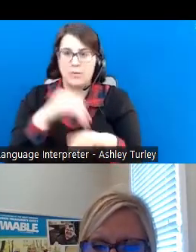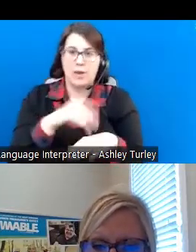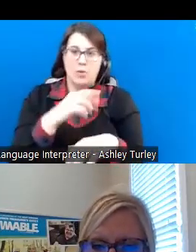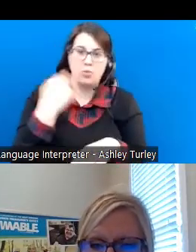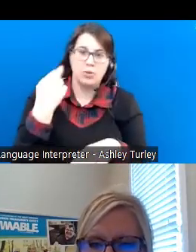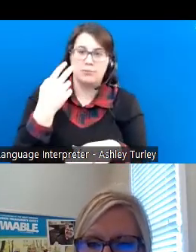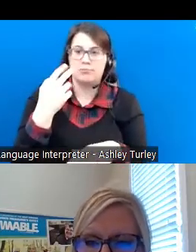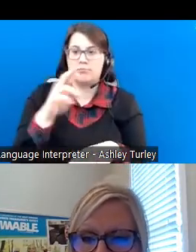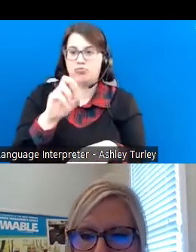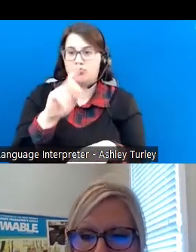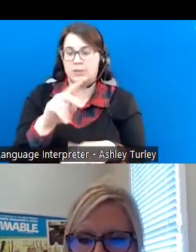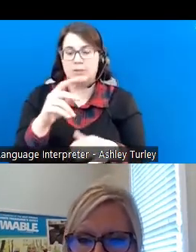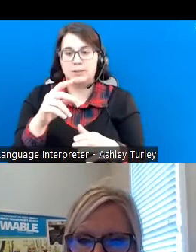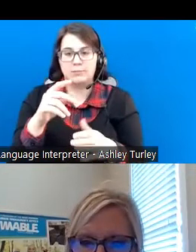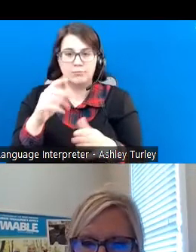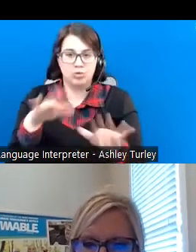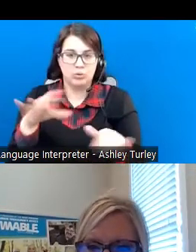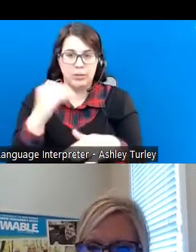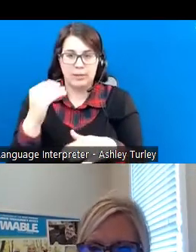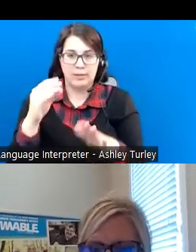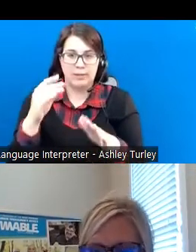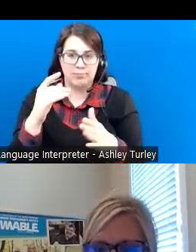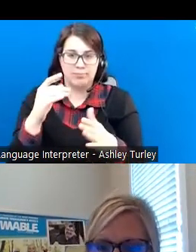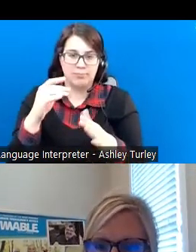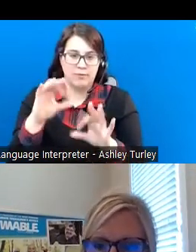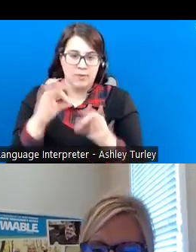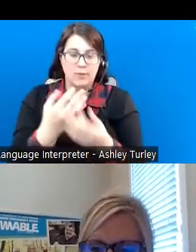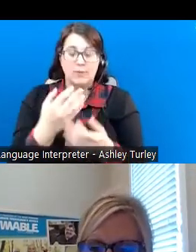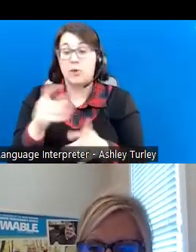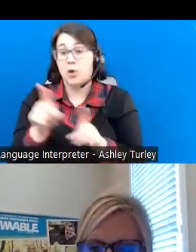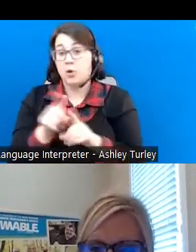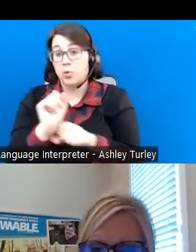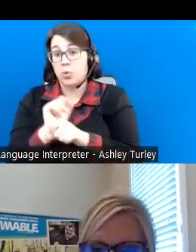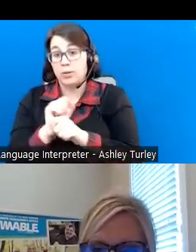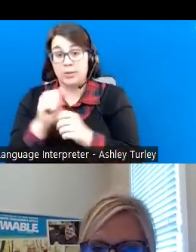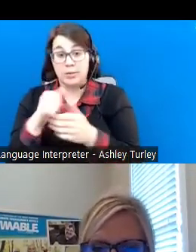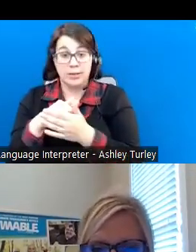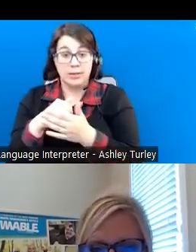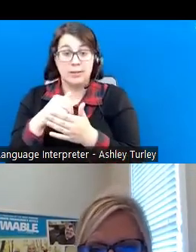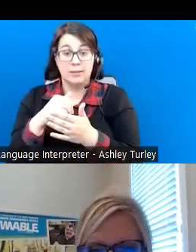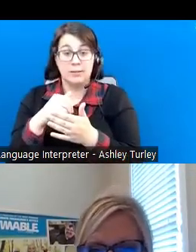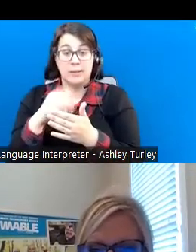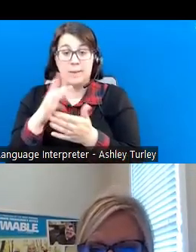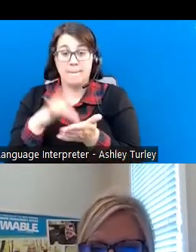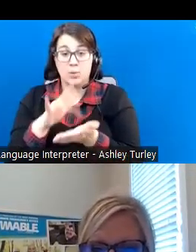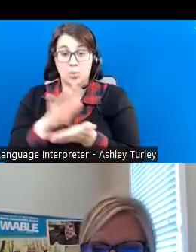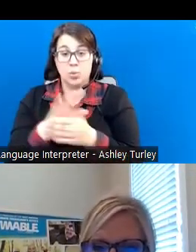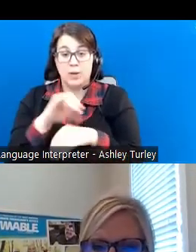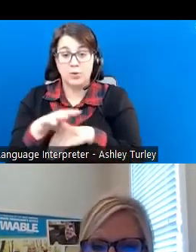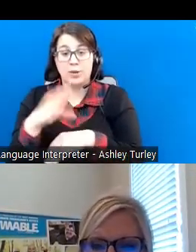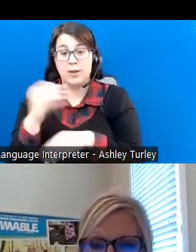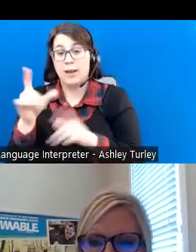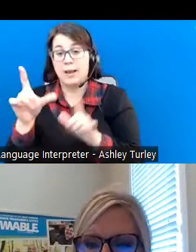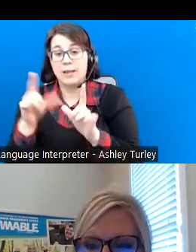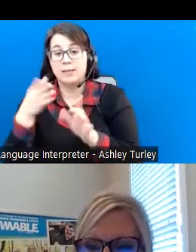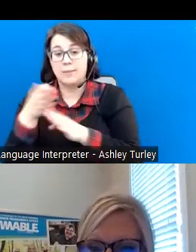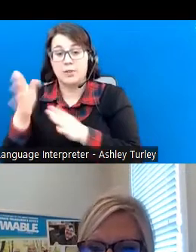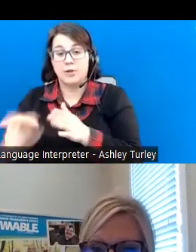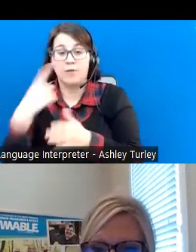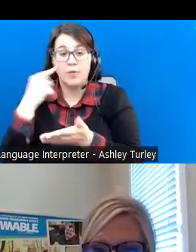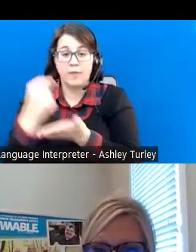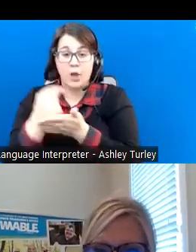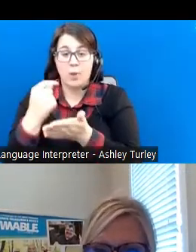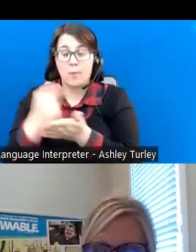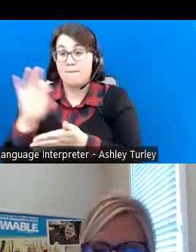He also worked as a middle school counselor and as a licensing specialist for a therapeutic foster care agency. Richard began